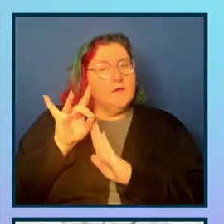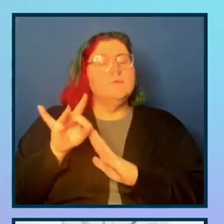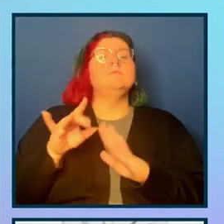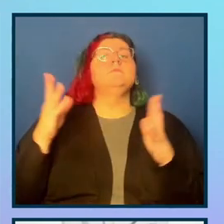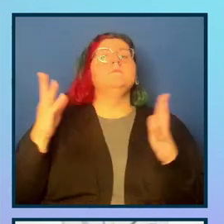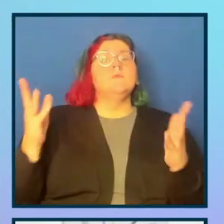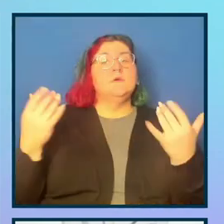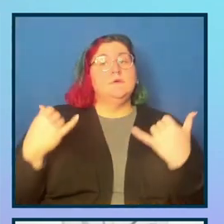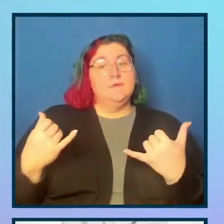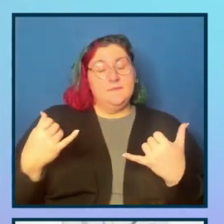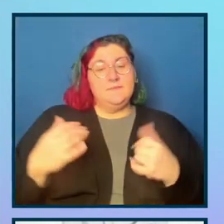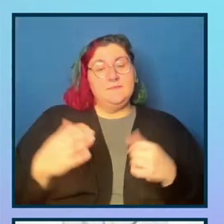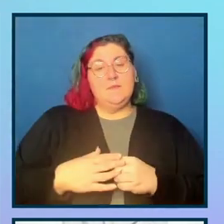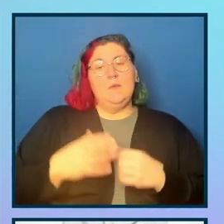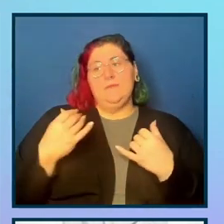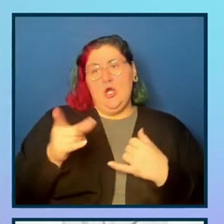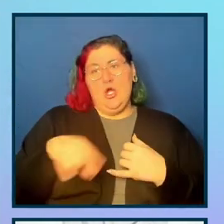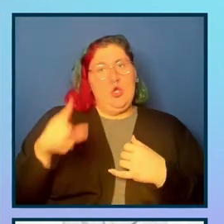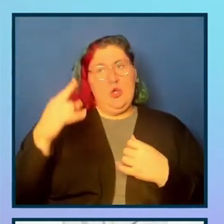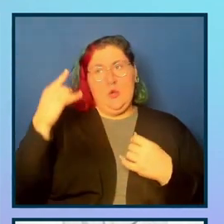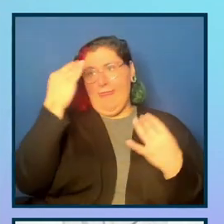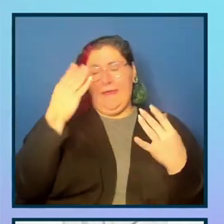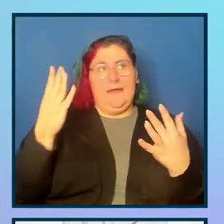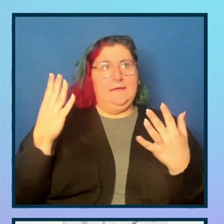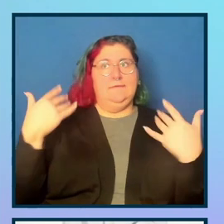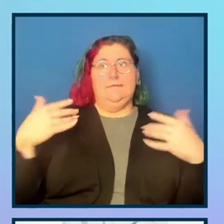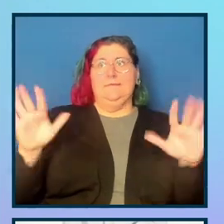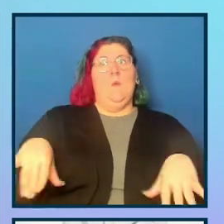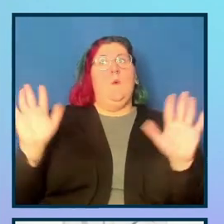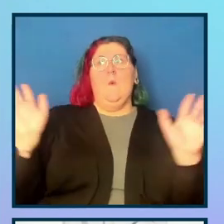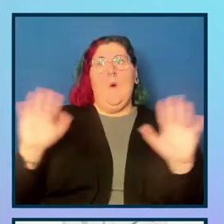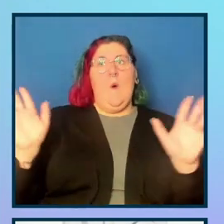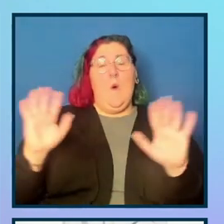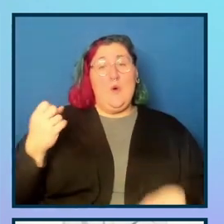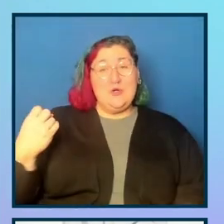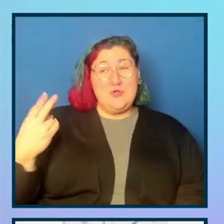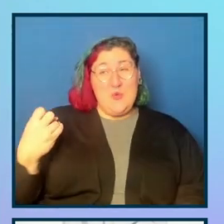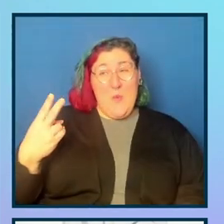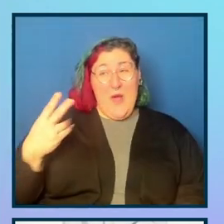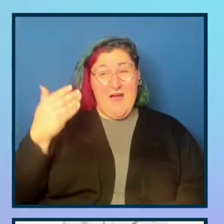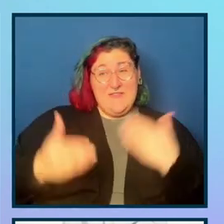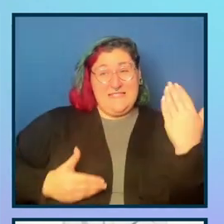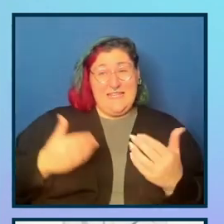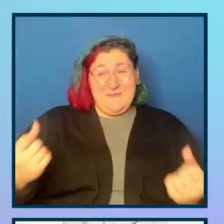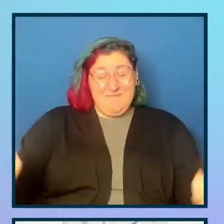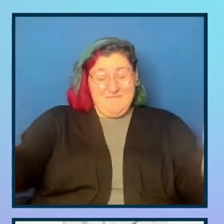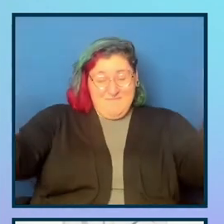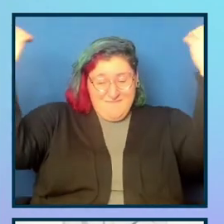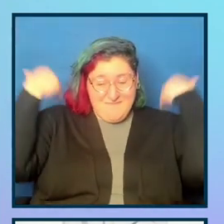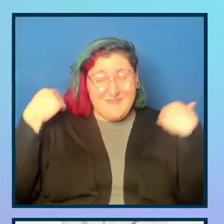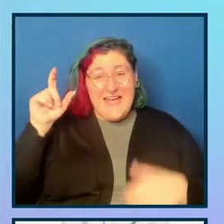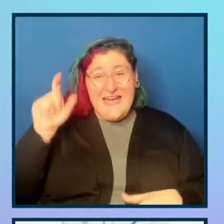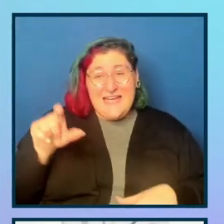if you're thinking, whoa, 12 steps, that's overwhelming. Do I need to